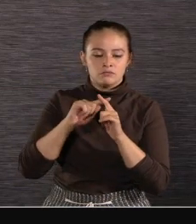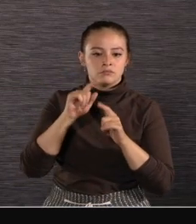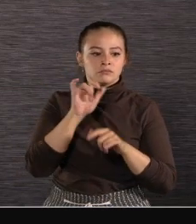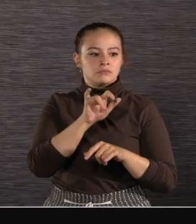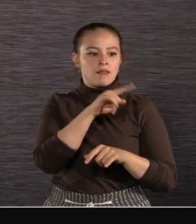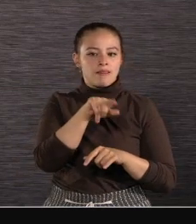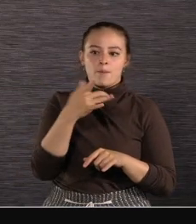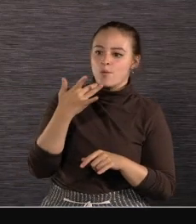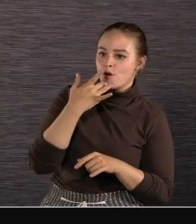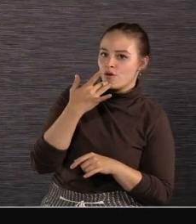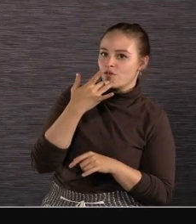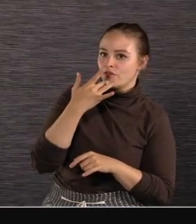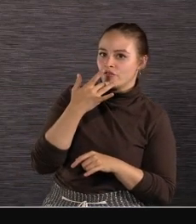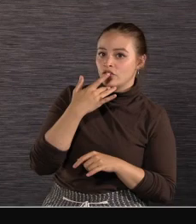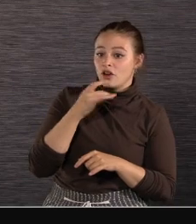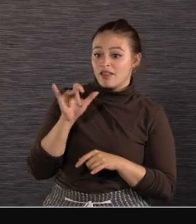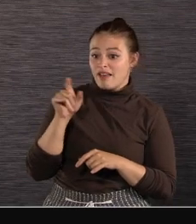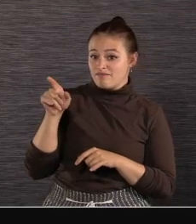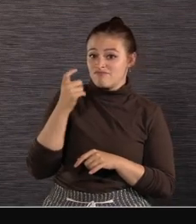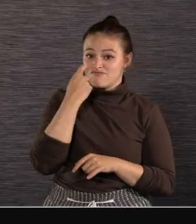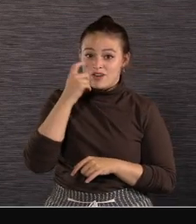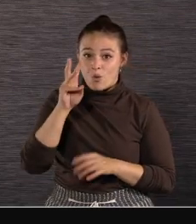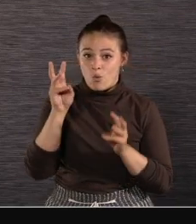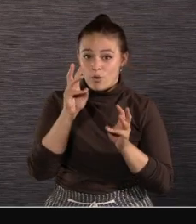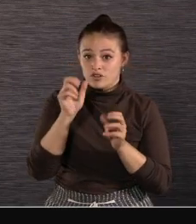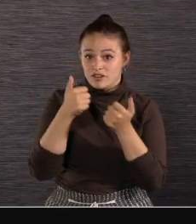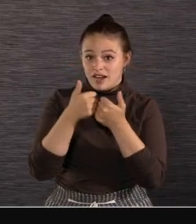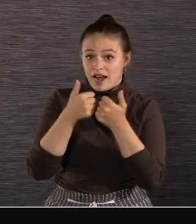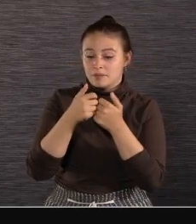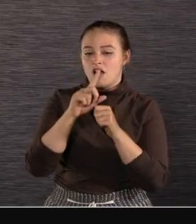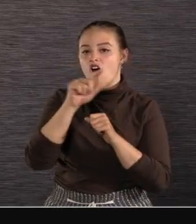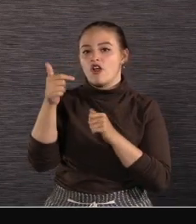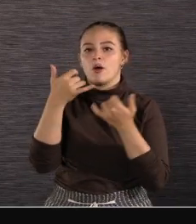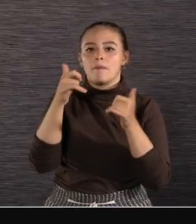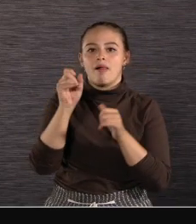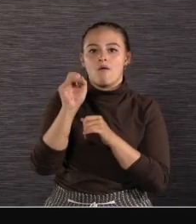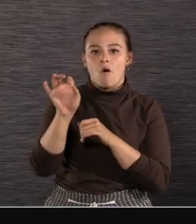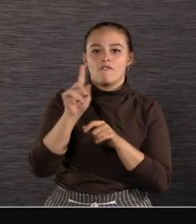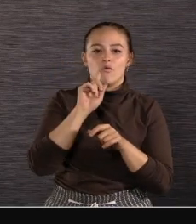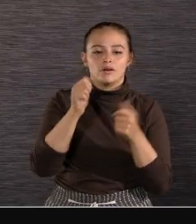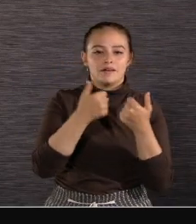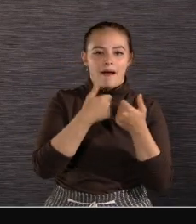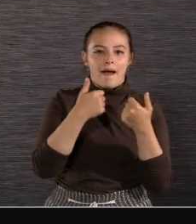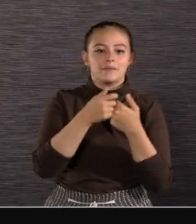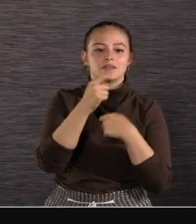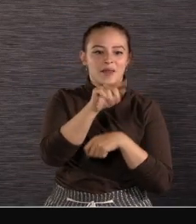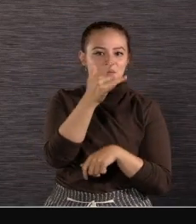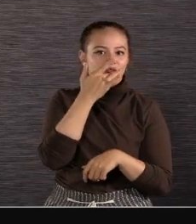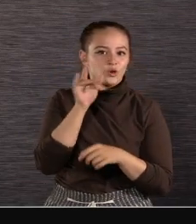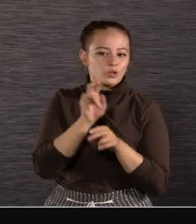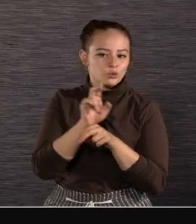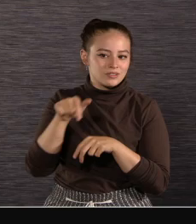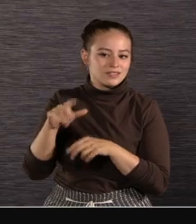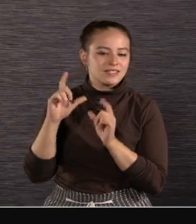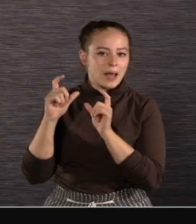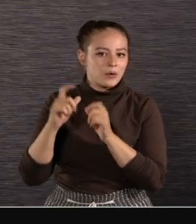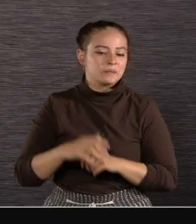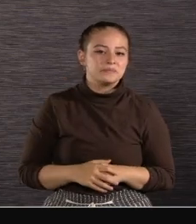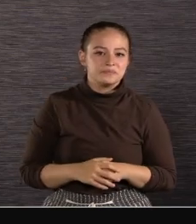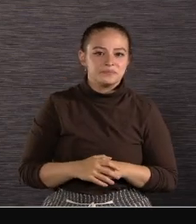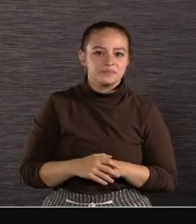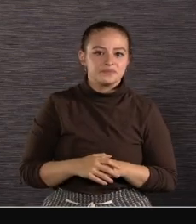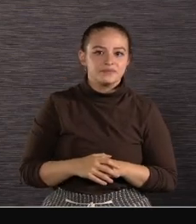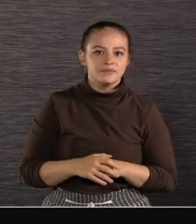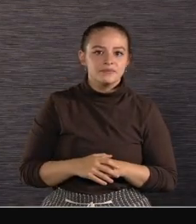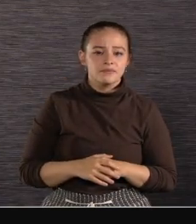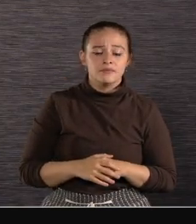Including the most recent winter games And other playoff events Now we offer a single camera That combines all